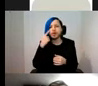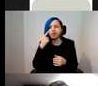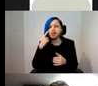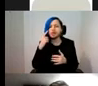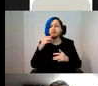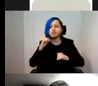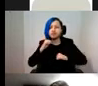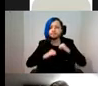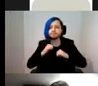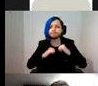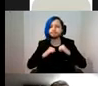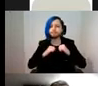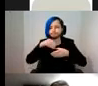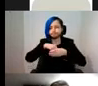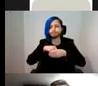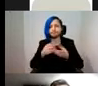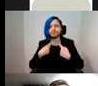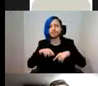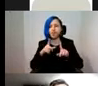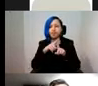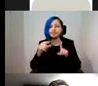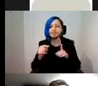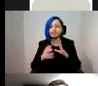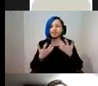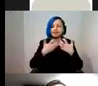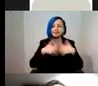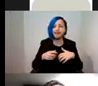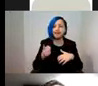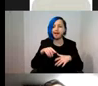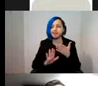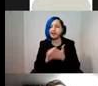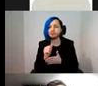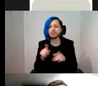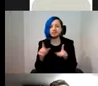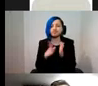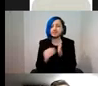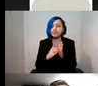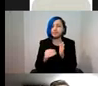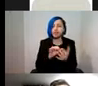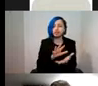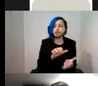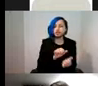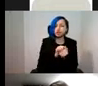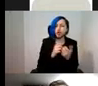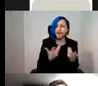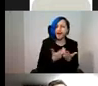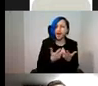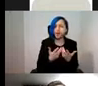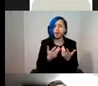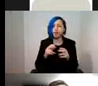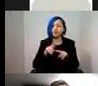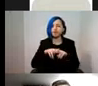our digital technologies and culture, things like storage and formats and protocols,